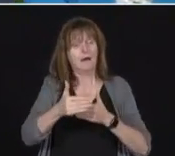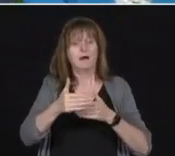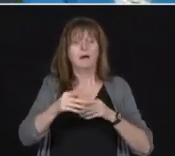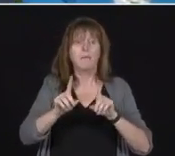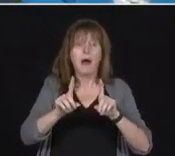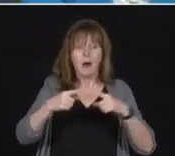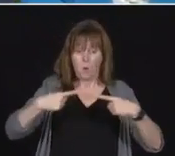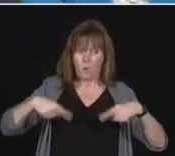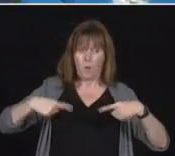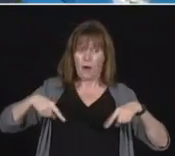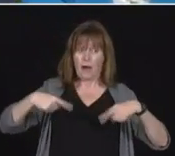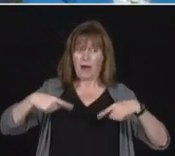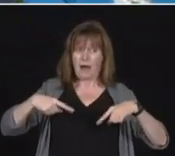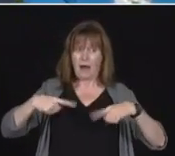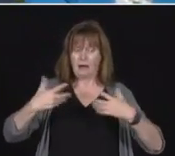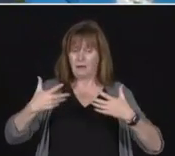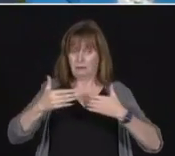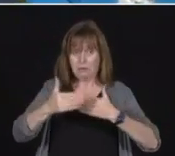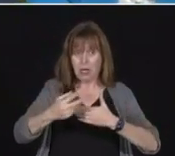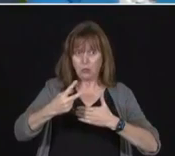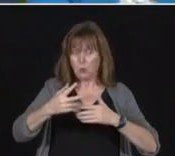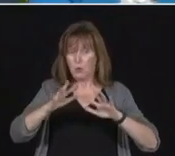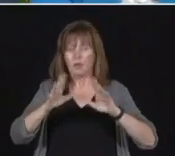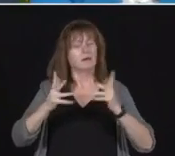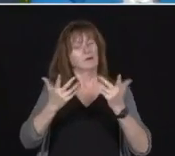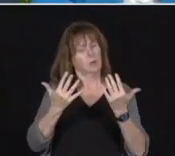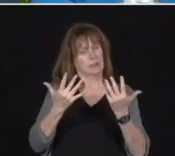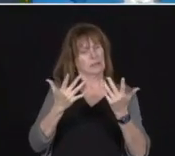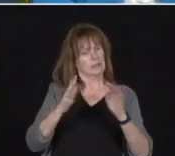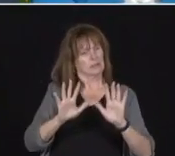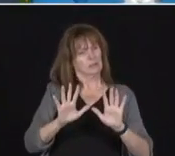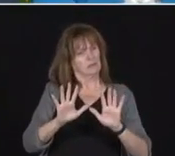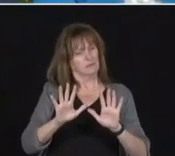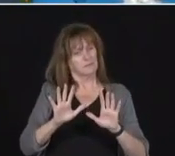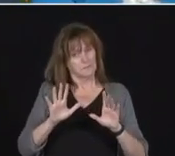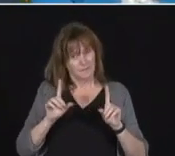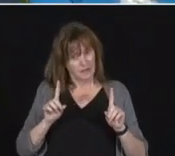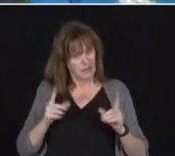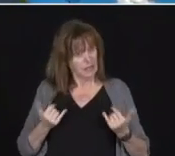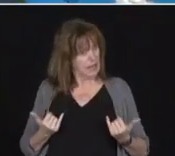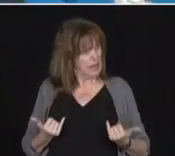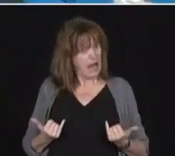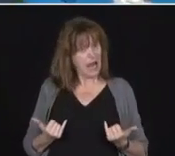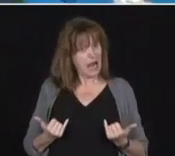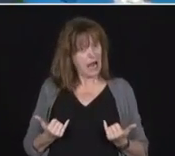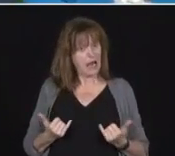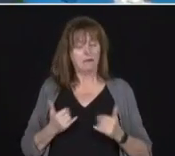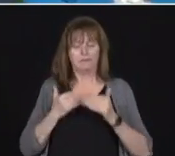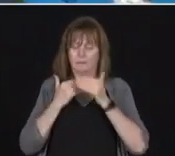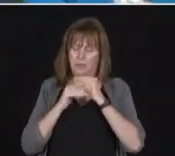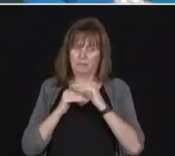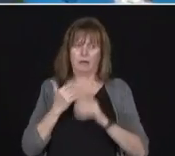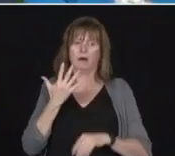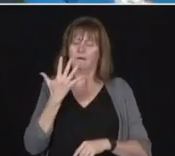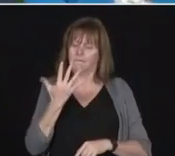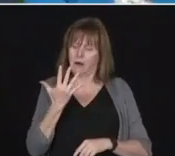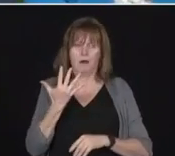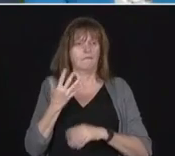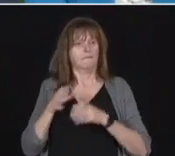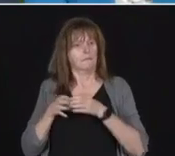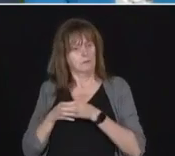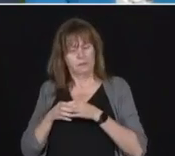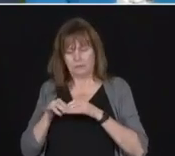move into stage 2. As you know right now, there is a limit of five people with whom people can be associated and